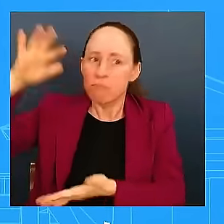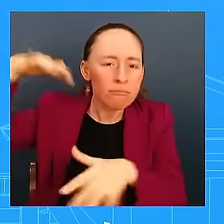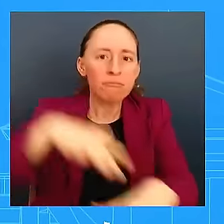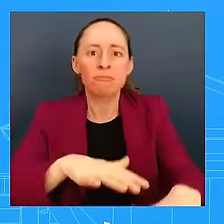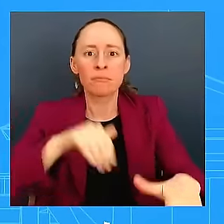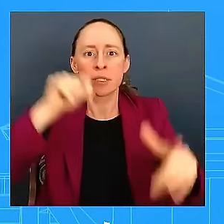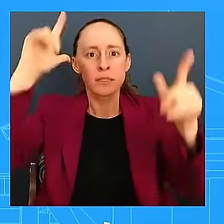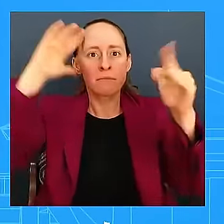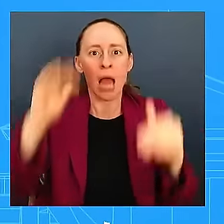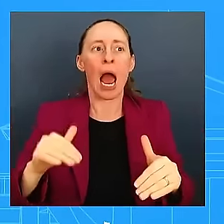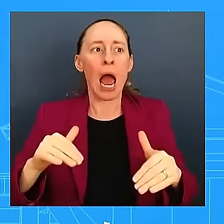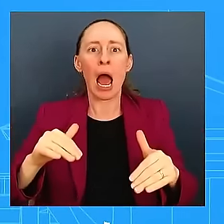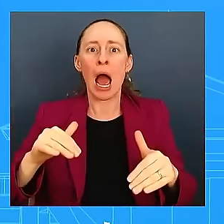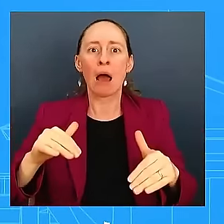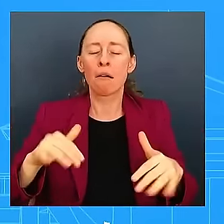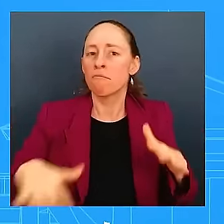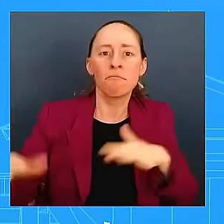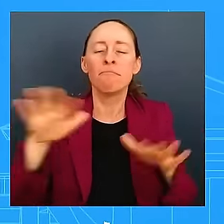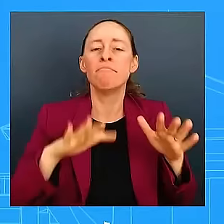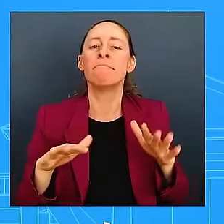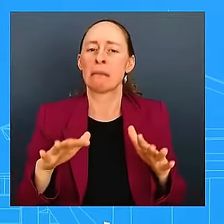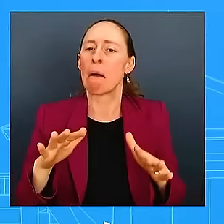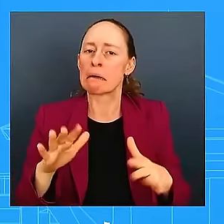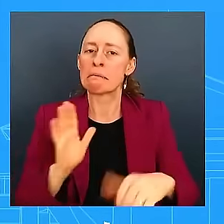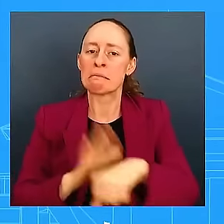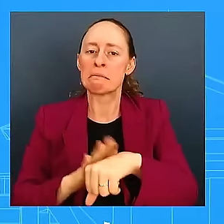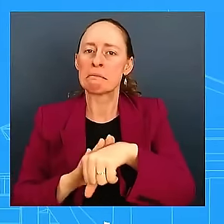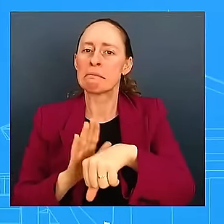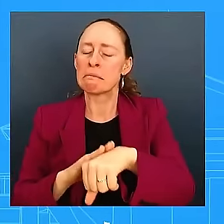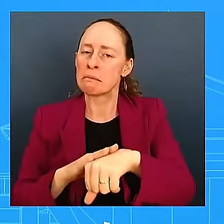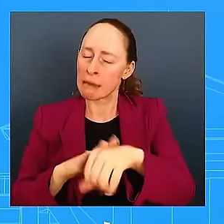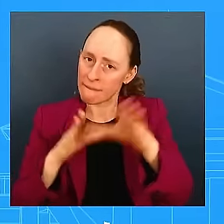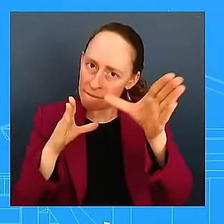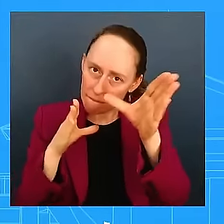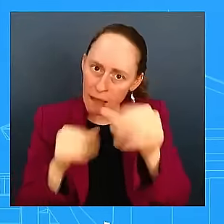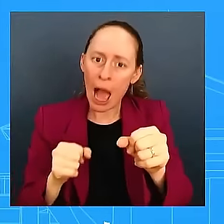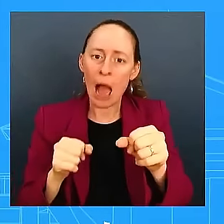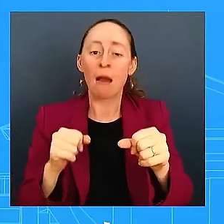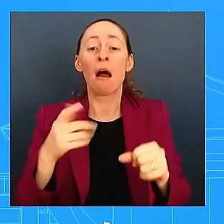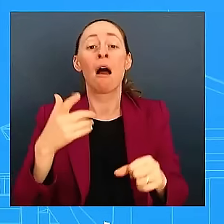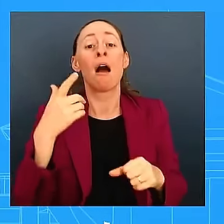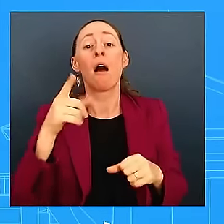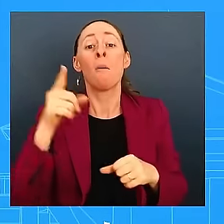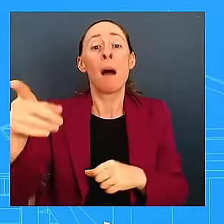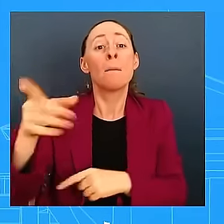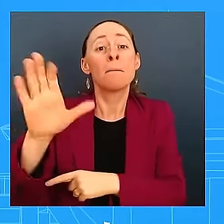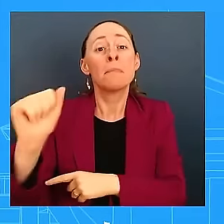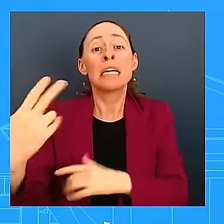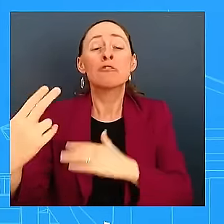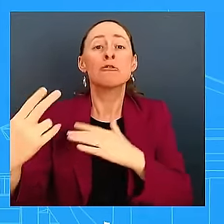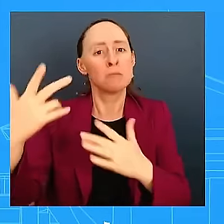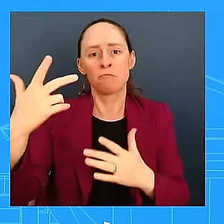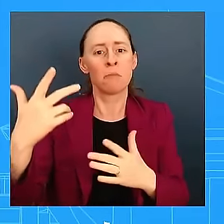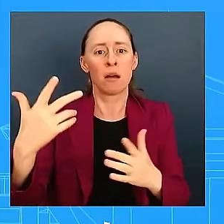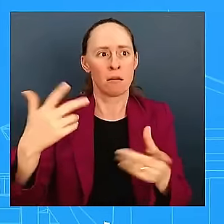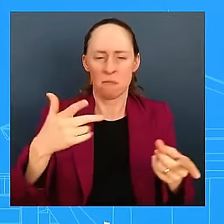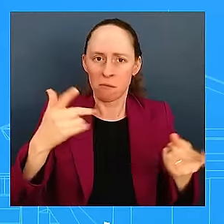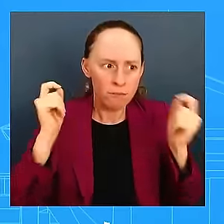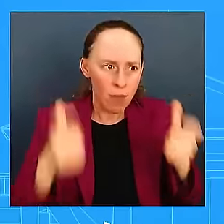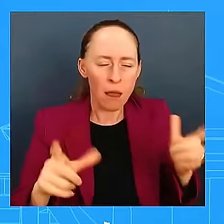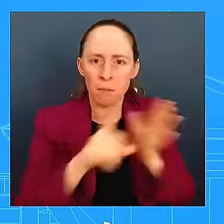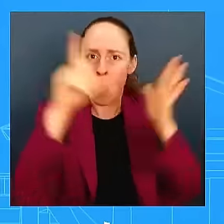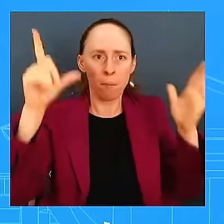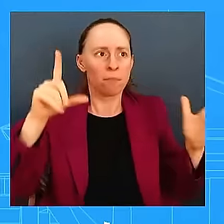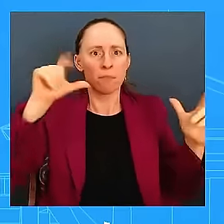than what we see from a storm surge, right? They're going to have less warning once the rain starts there. So they need to know what they're going to do now,